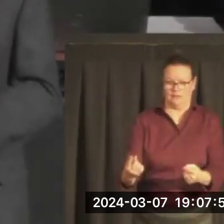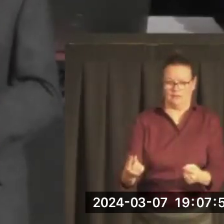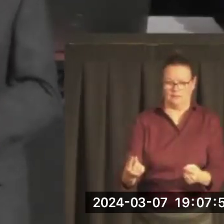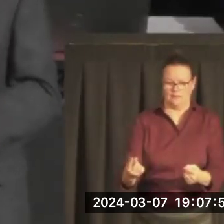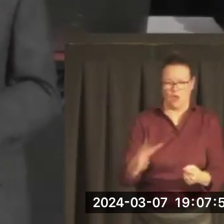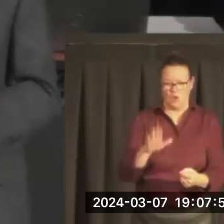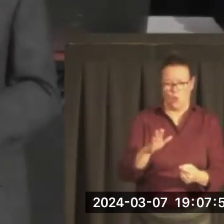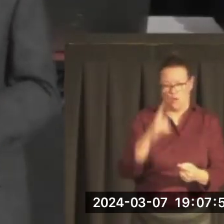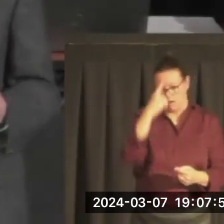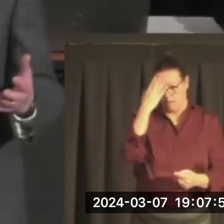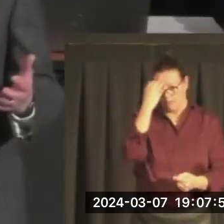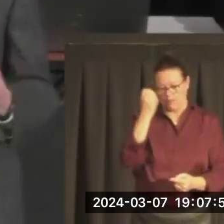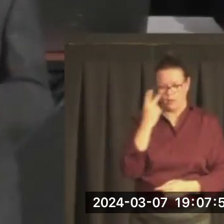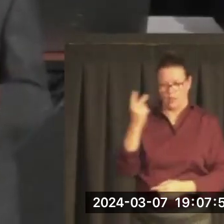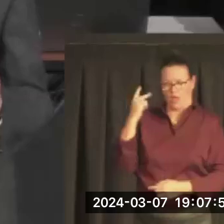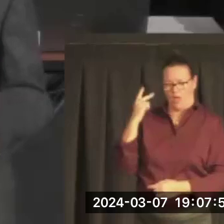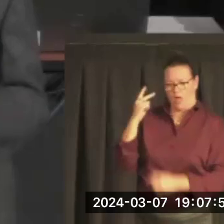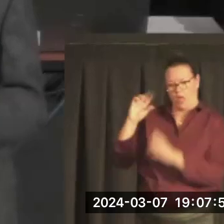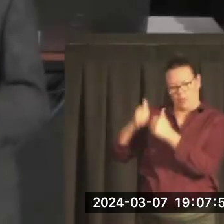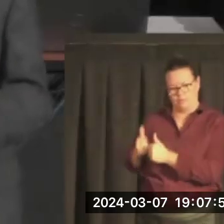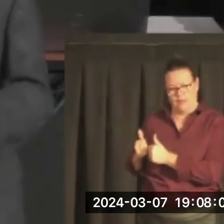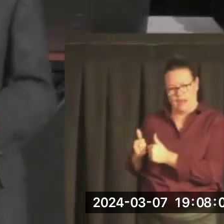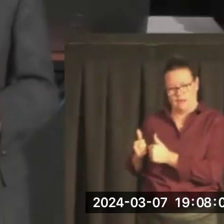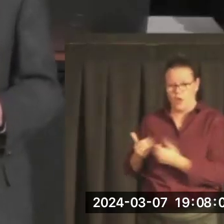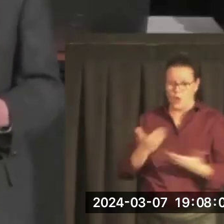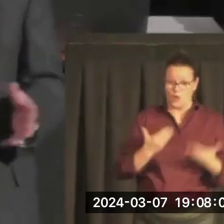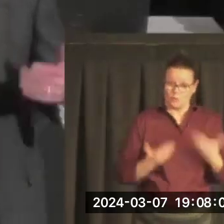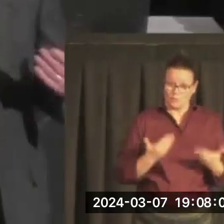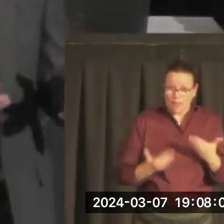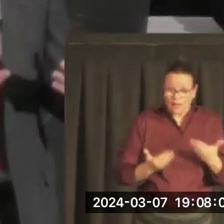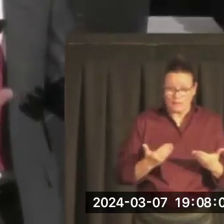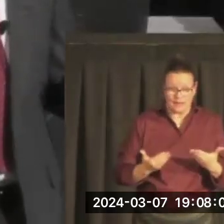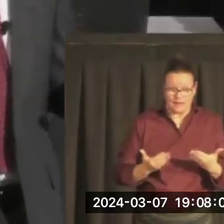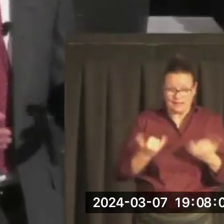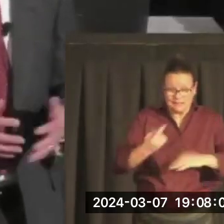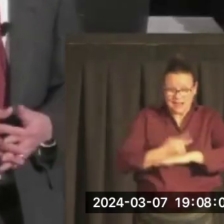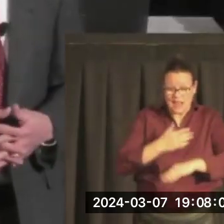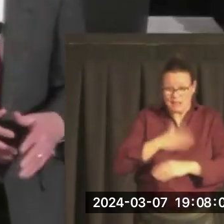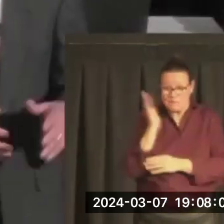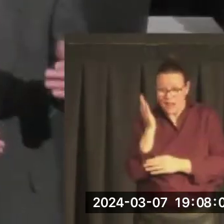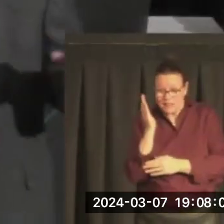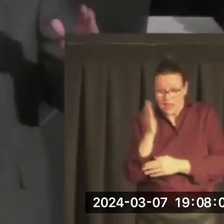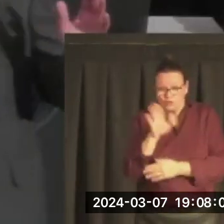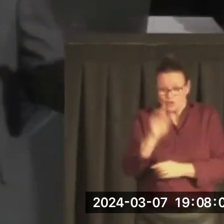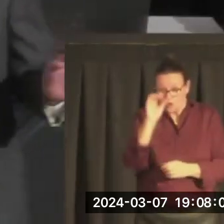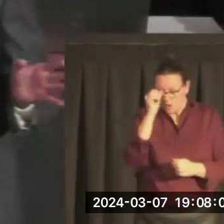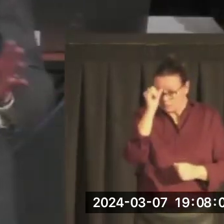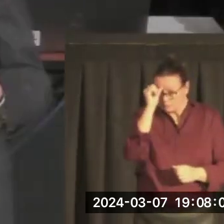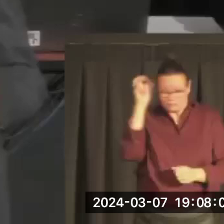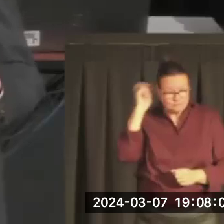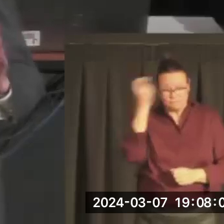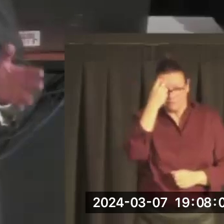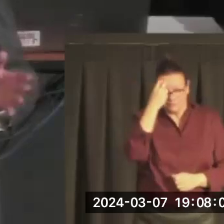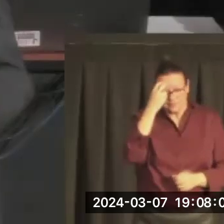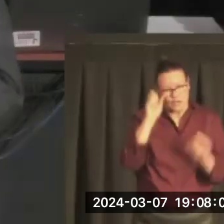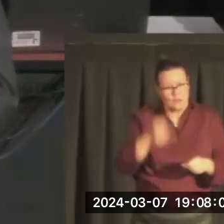fade, and perhaps there are portions of this lecture that will let you relive some of those memories, and especially your memory of Mike